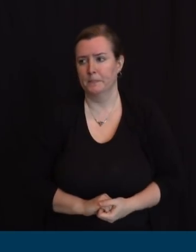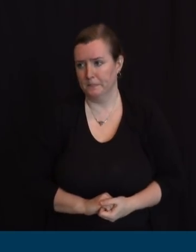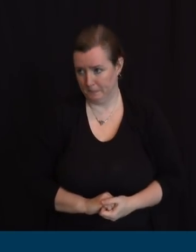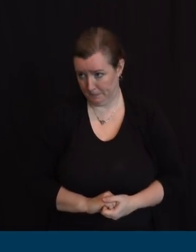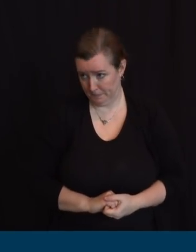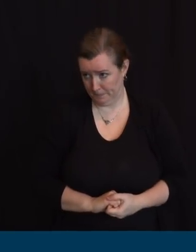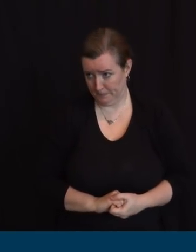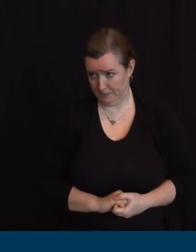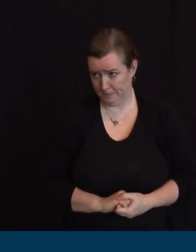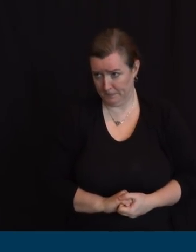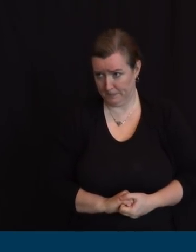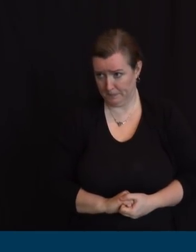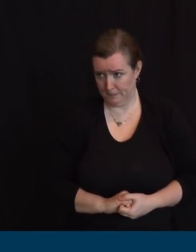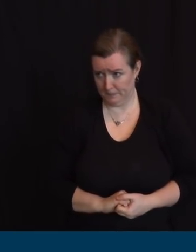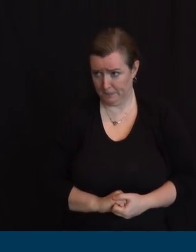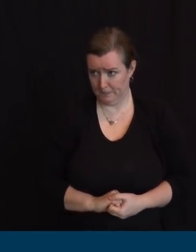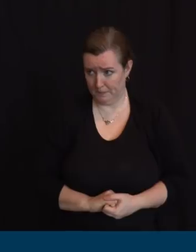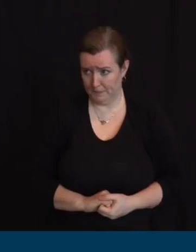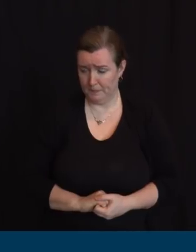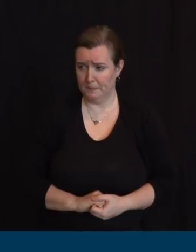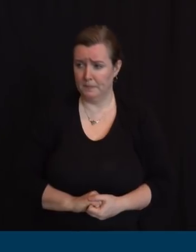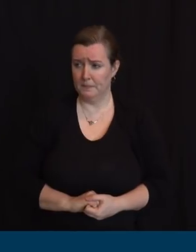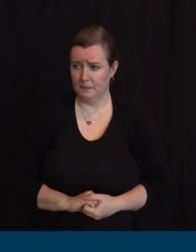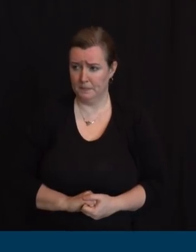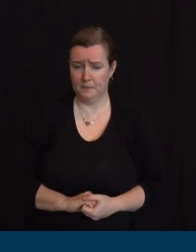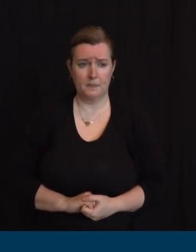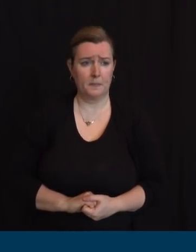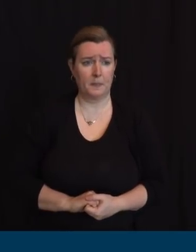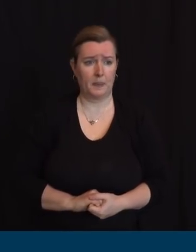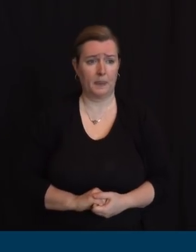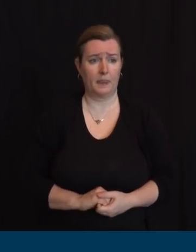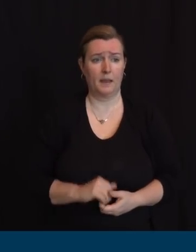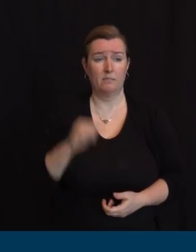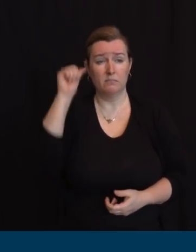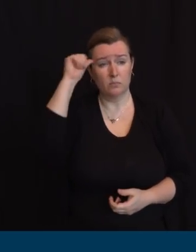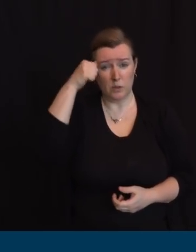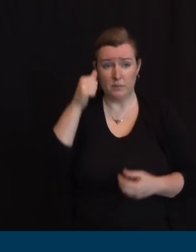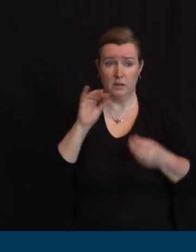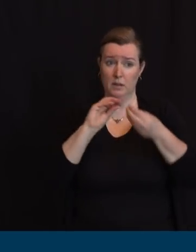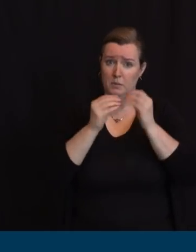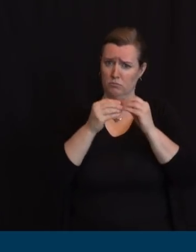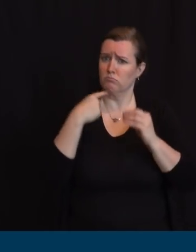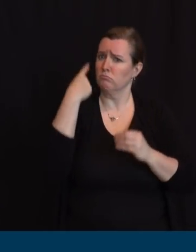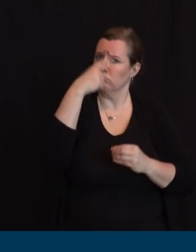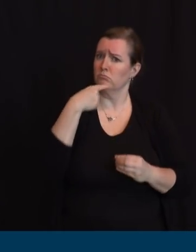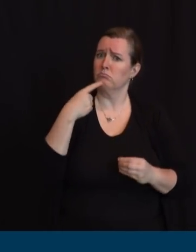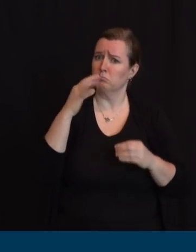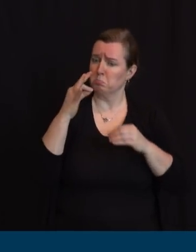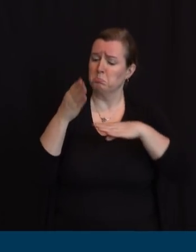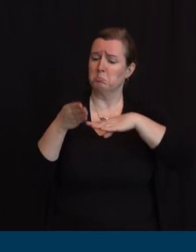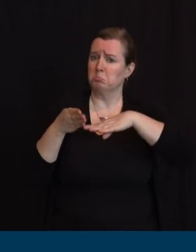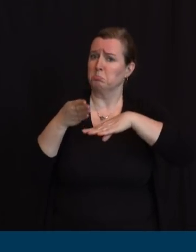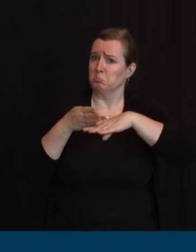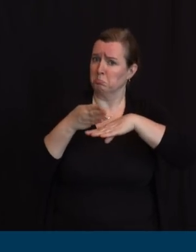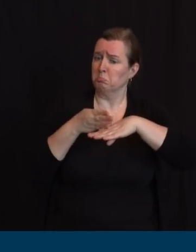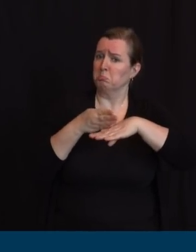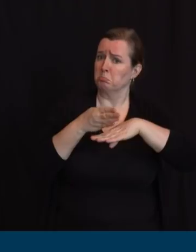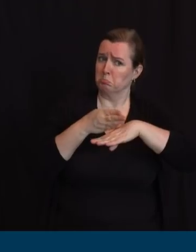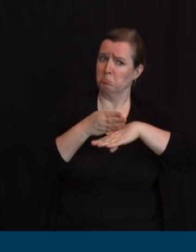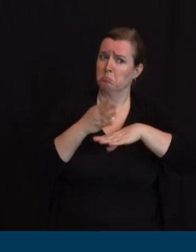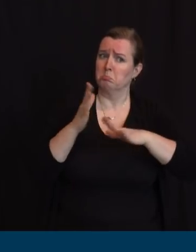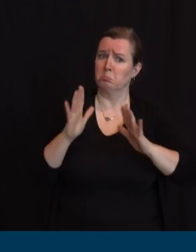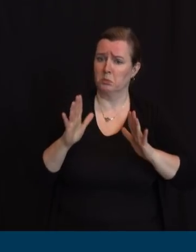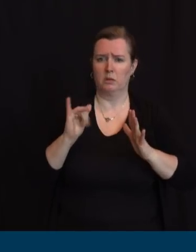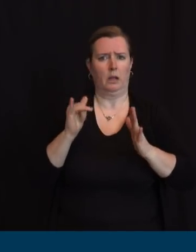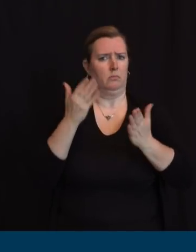numbers look better in the aggregate. Our batting average has improved. That's a fact but at the same token if it's you